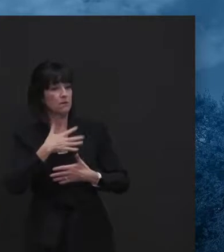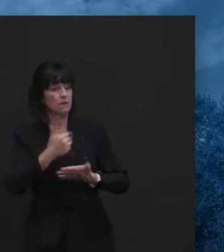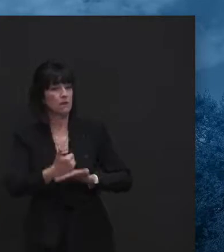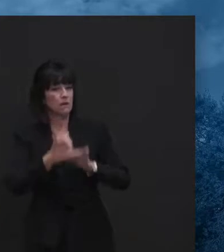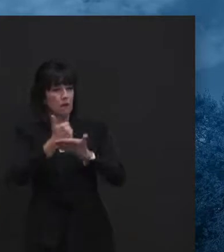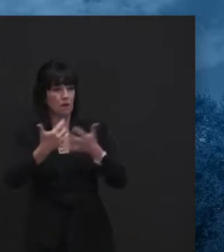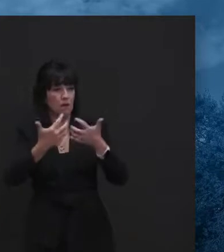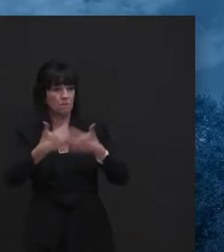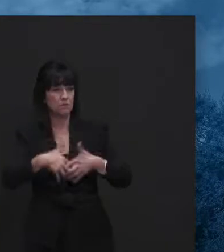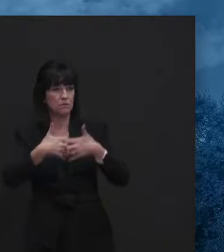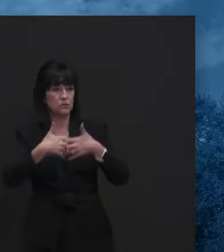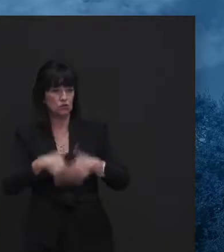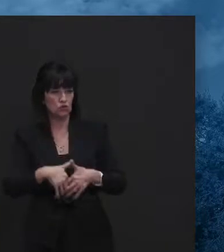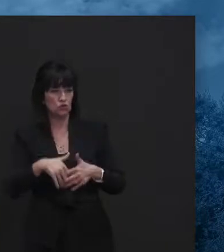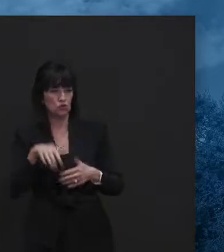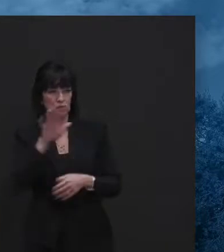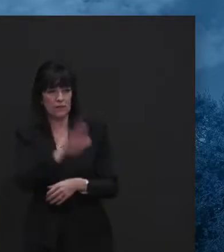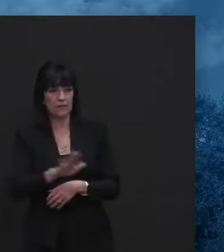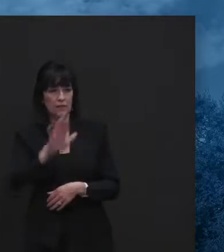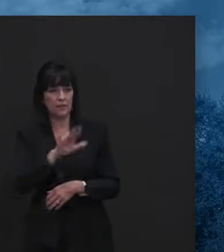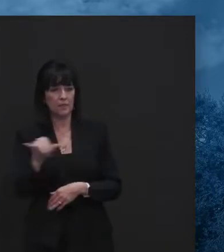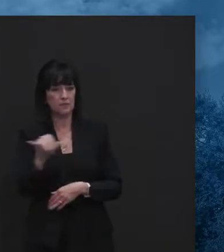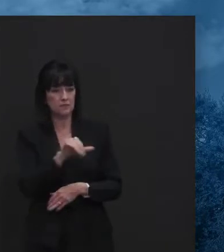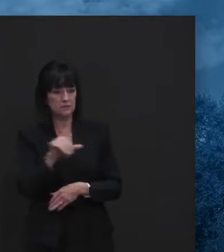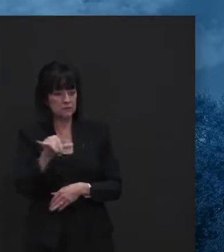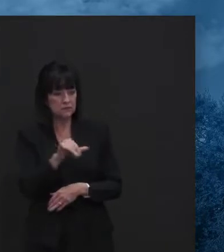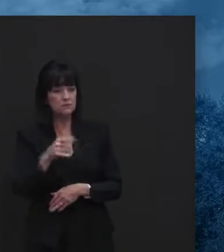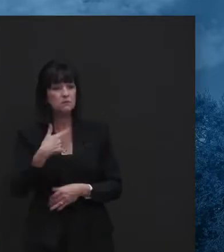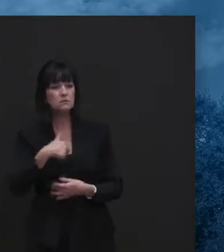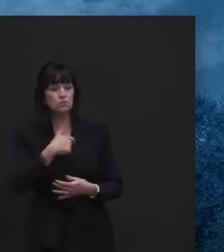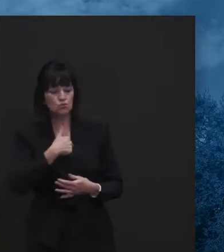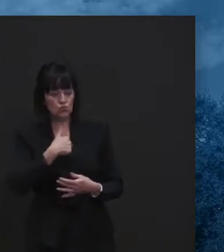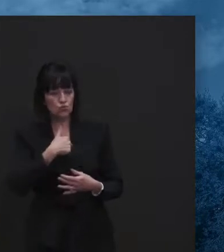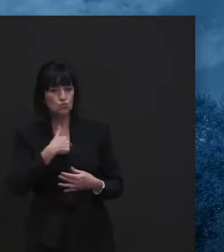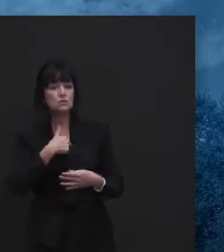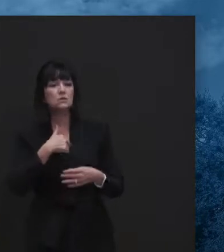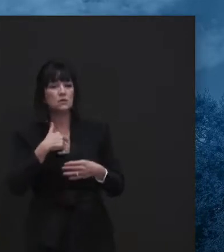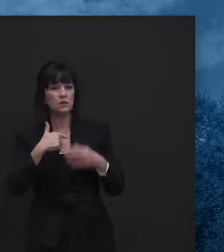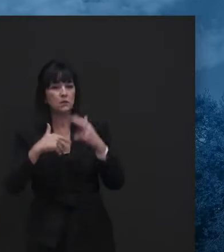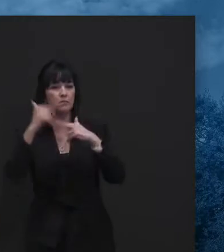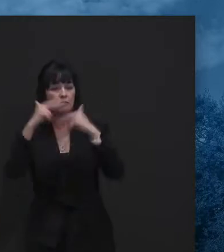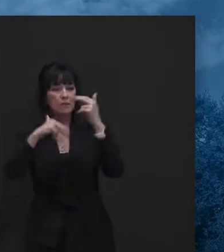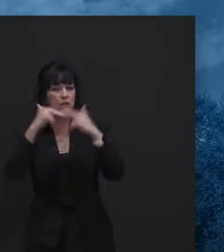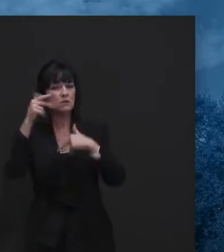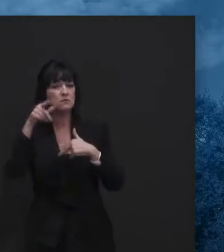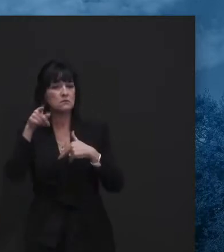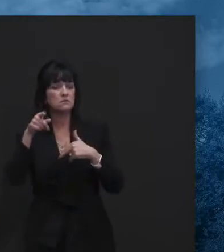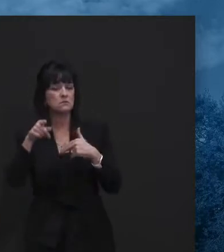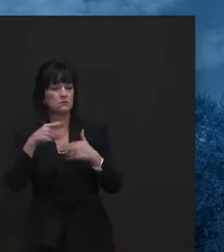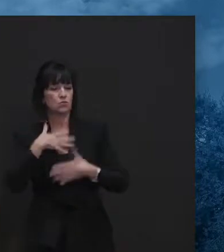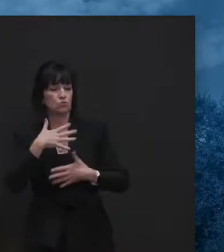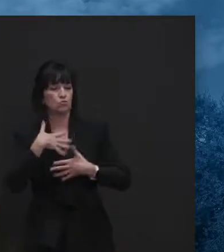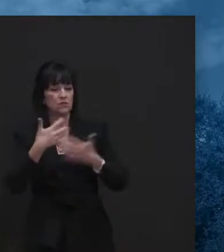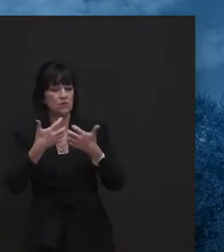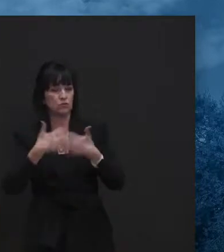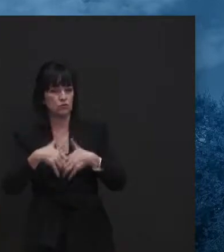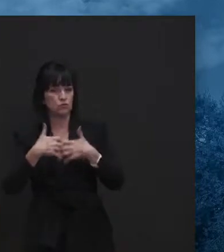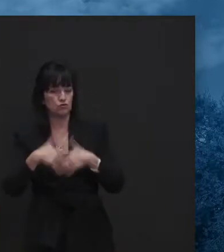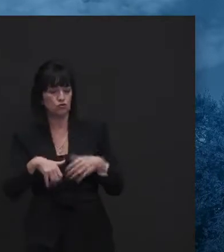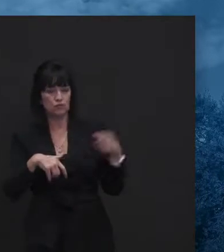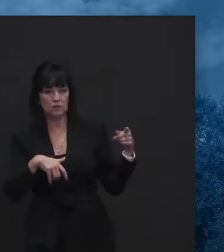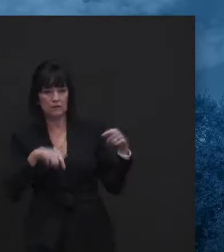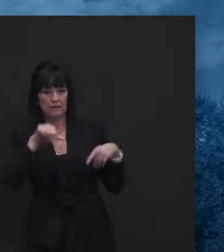We did get some additional ventilators rehabbed, CJ's, or AJ's, uh, shaking his head. Um, and we're up to